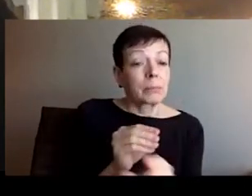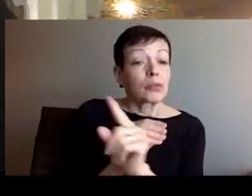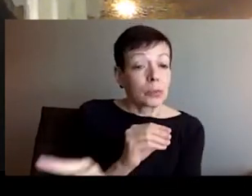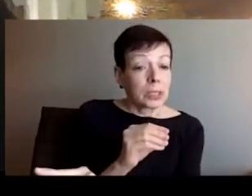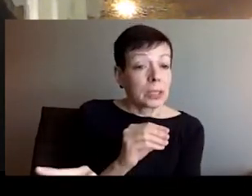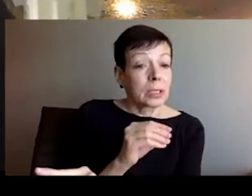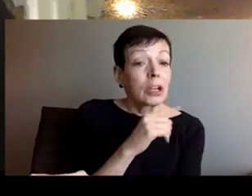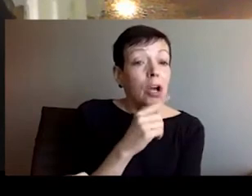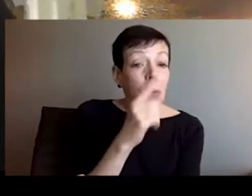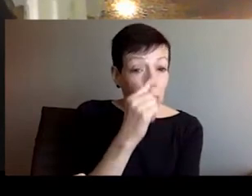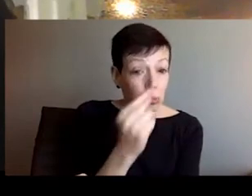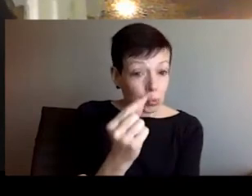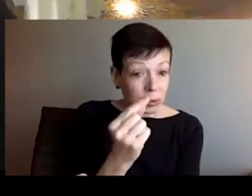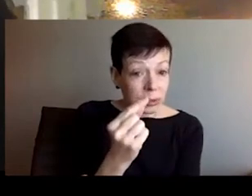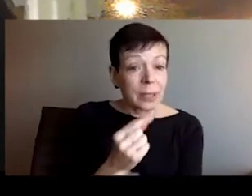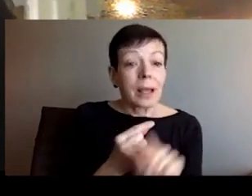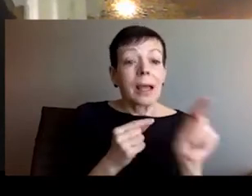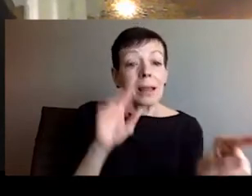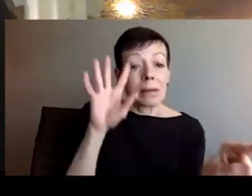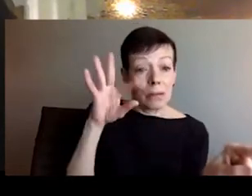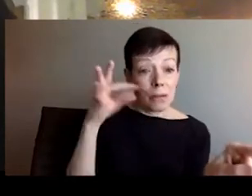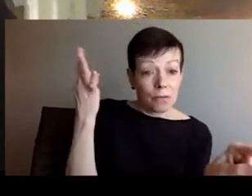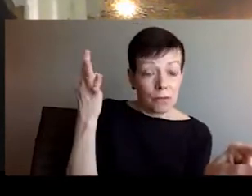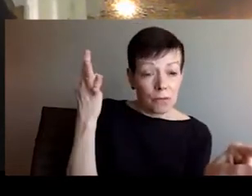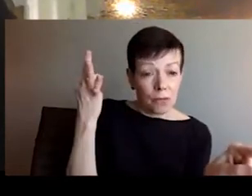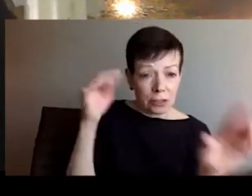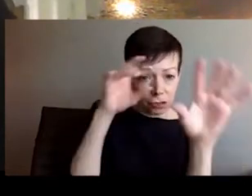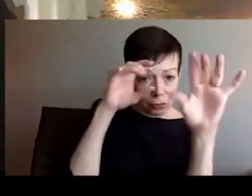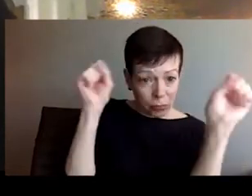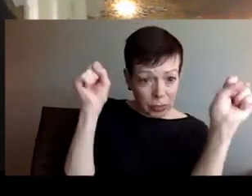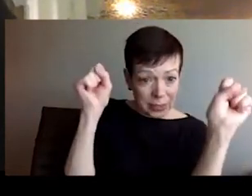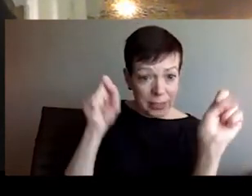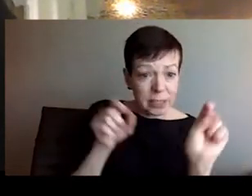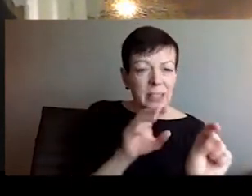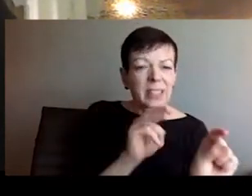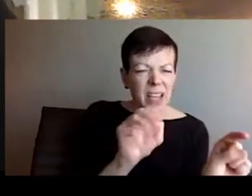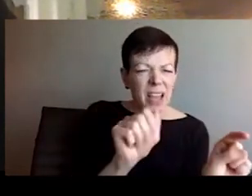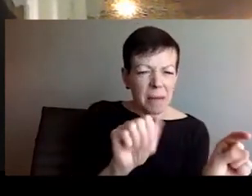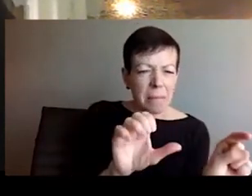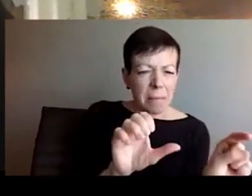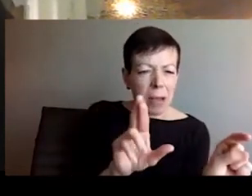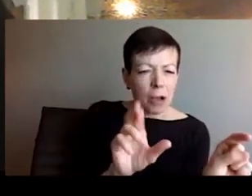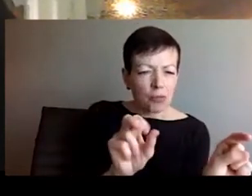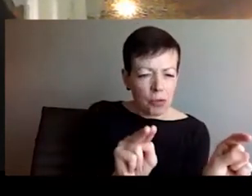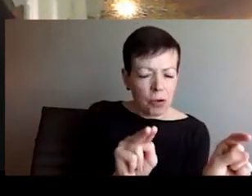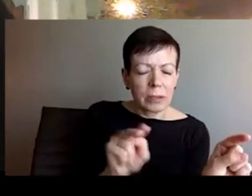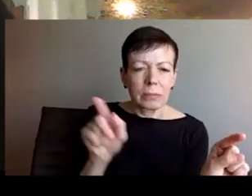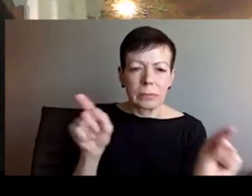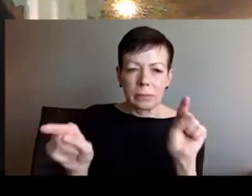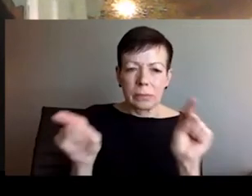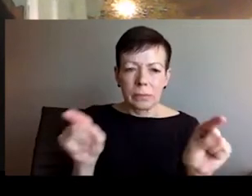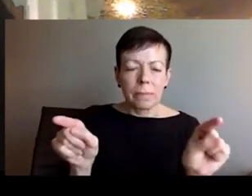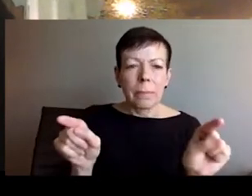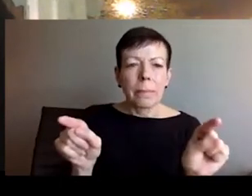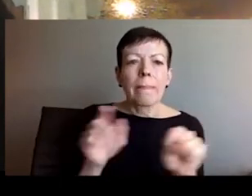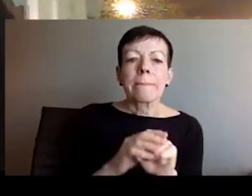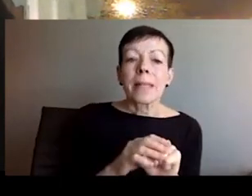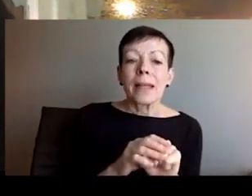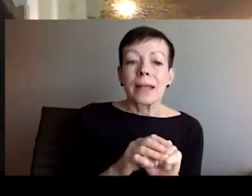novels and books, So to understand what they want to do and what they're doing,